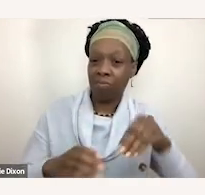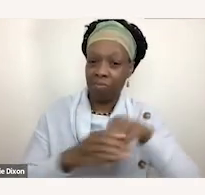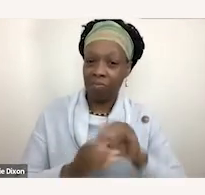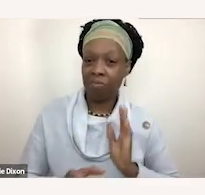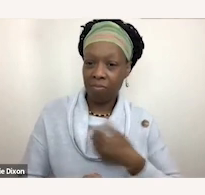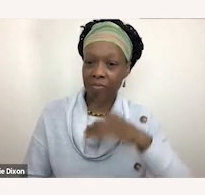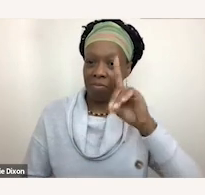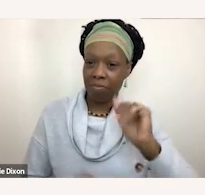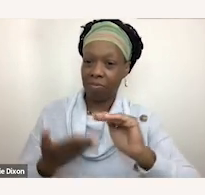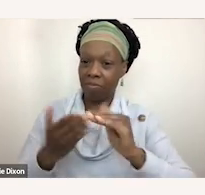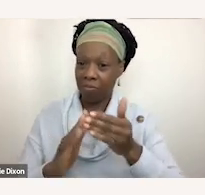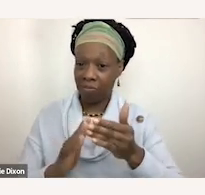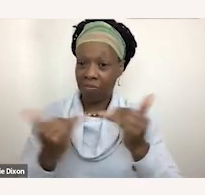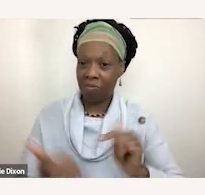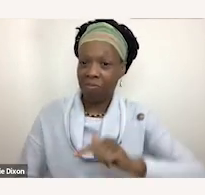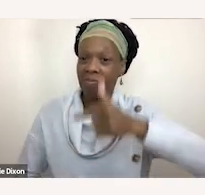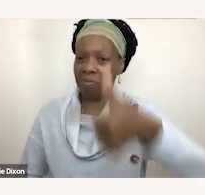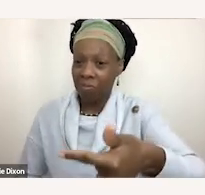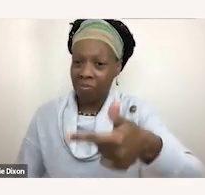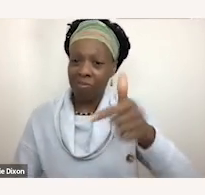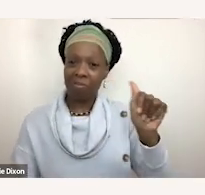I'll hand it over to Ashley to introduce herself.